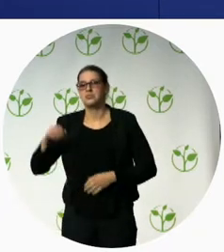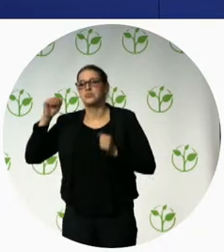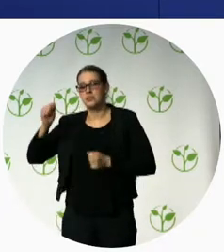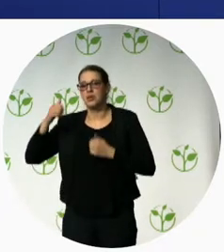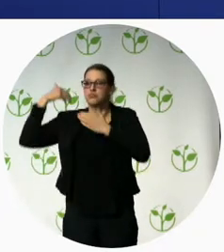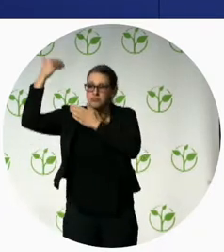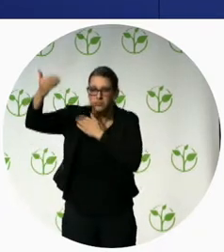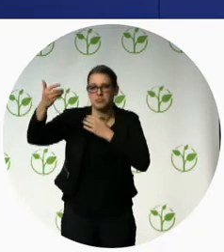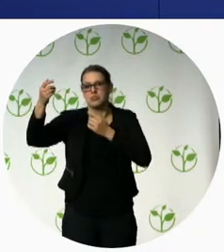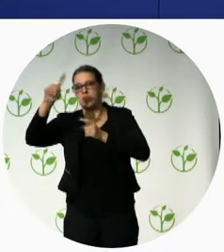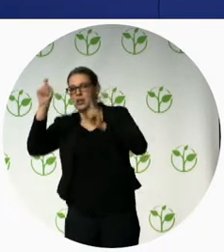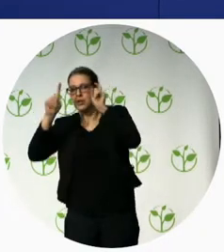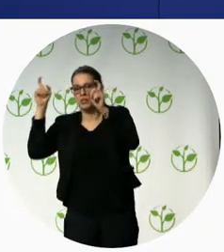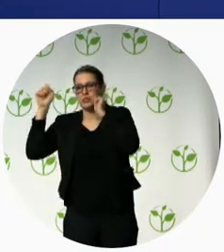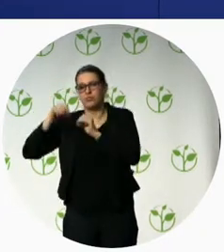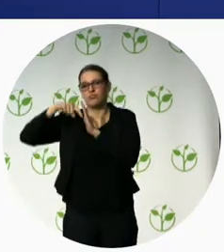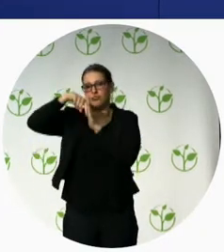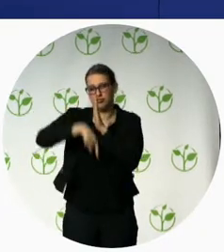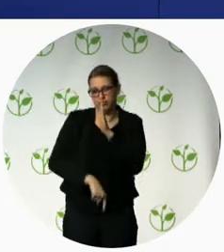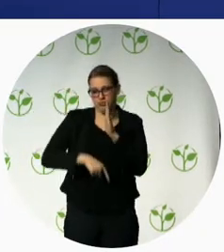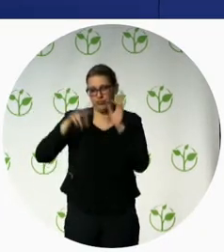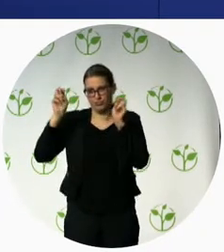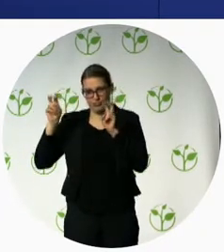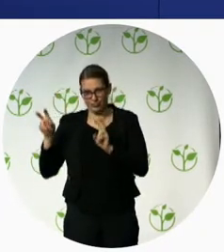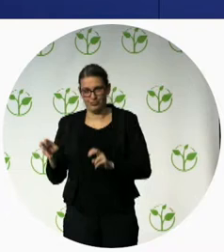Regenas of the ICRC Moveability Foundation